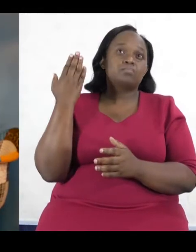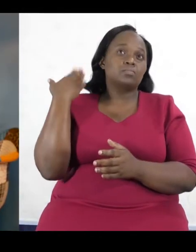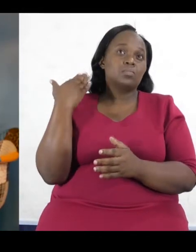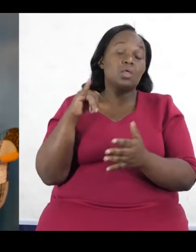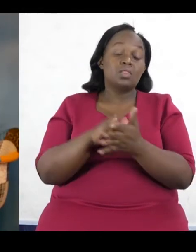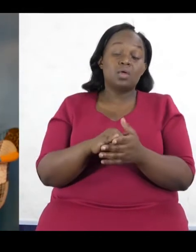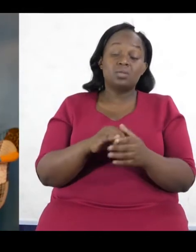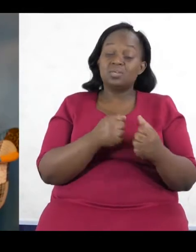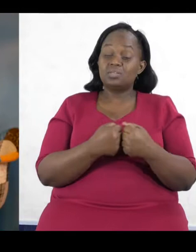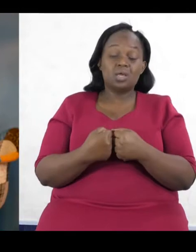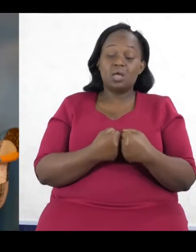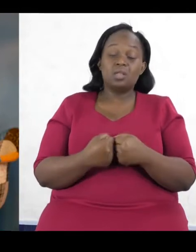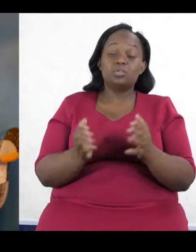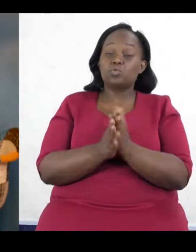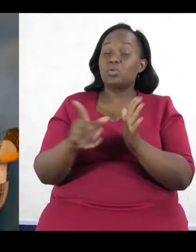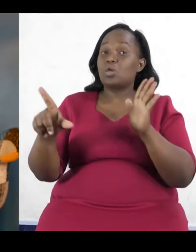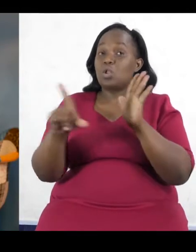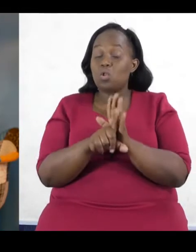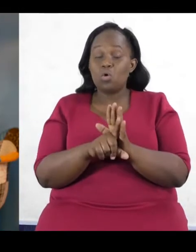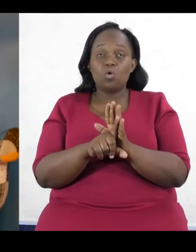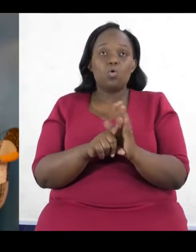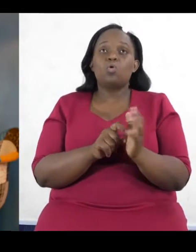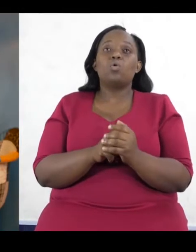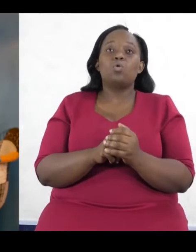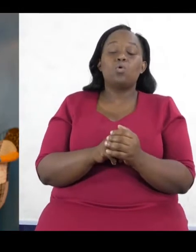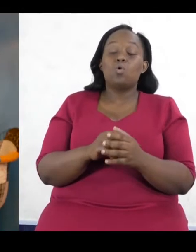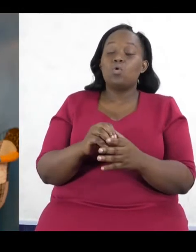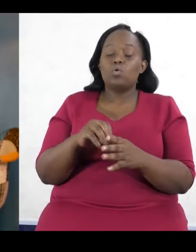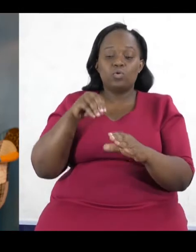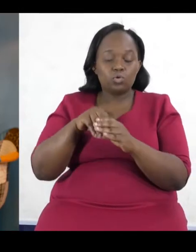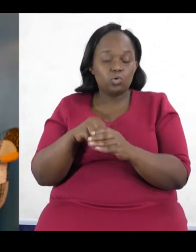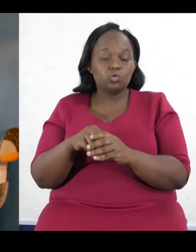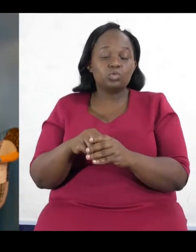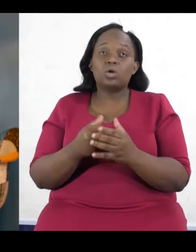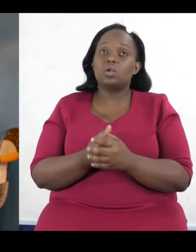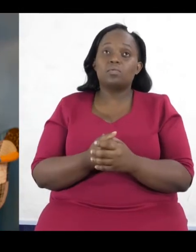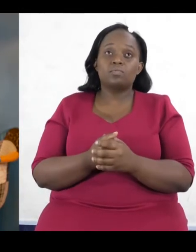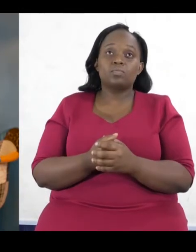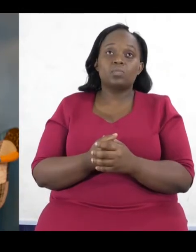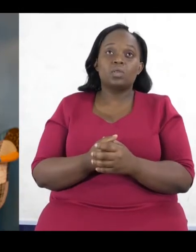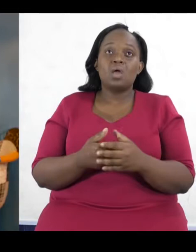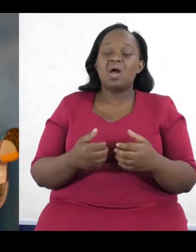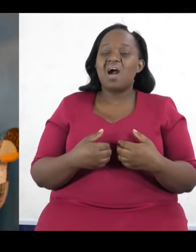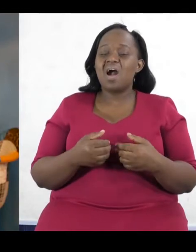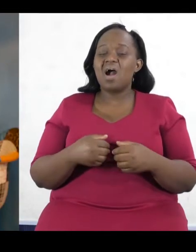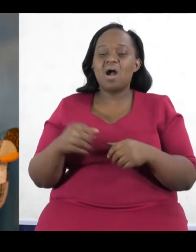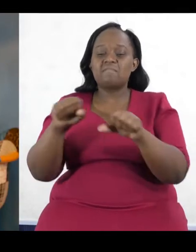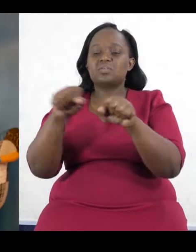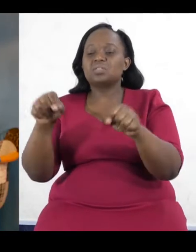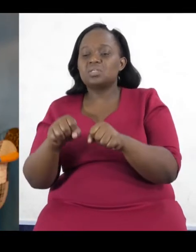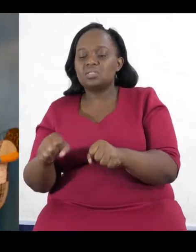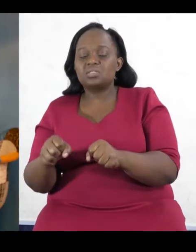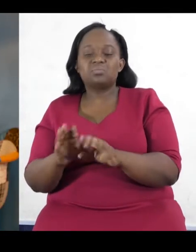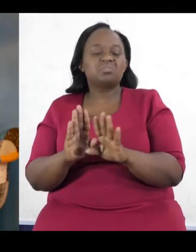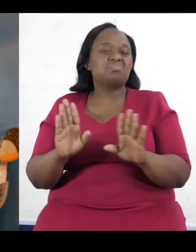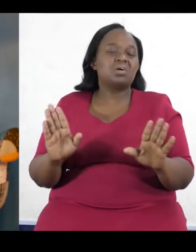and for inclusivity at every level is that you end up with fragmentation, and it can become ridiculous because how low do you go? But there's